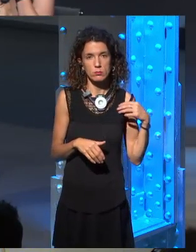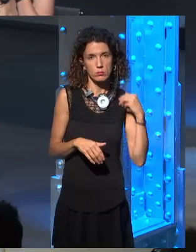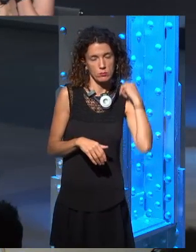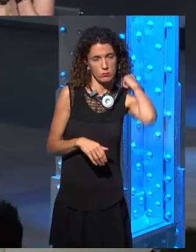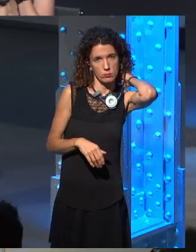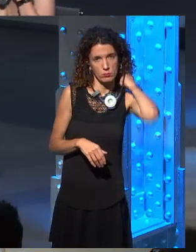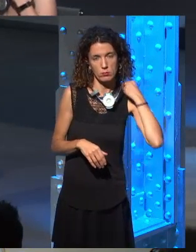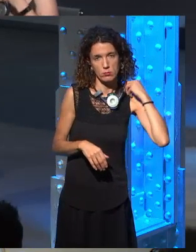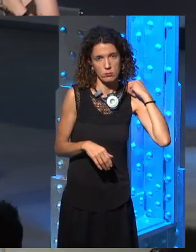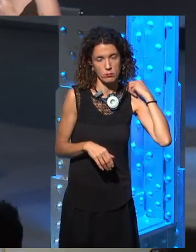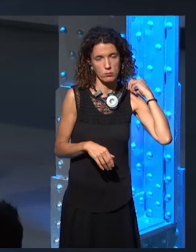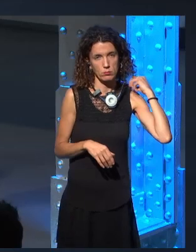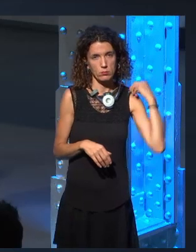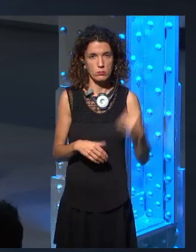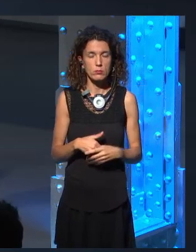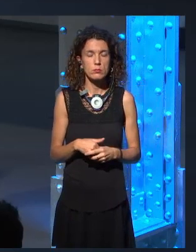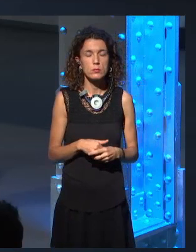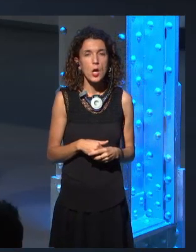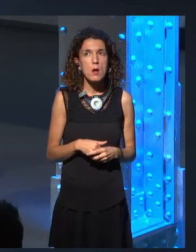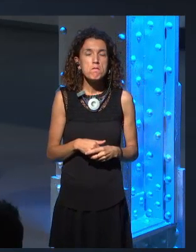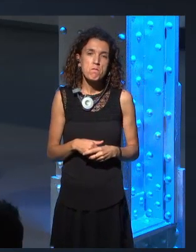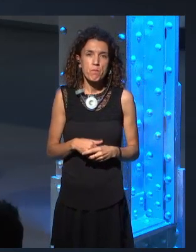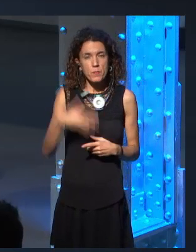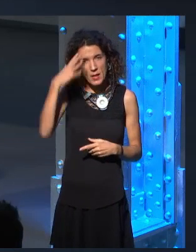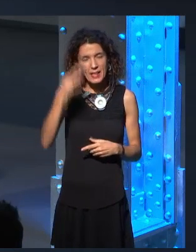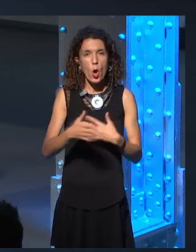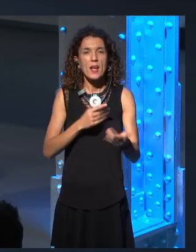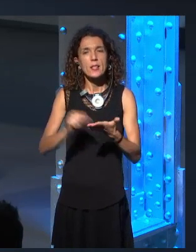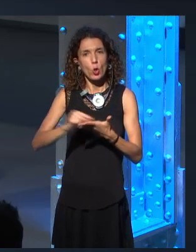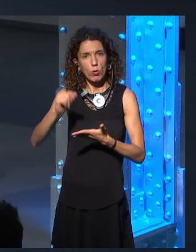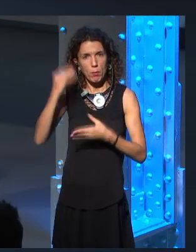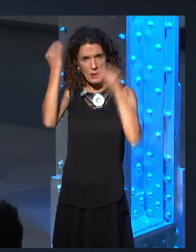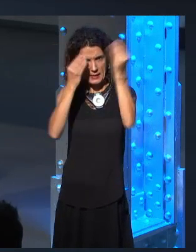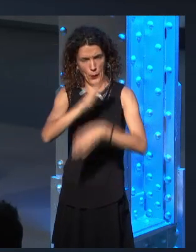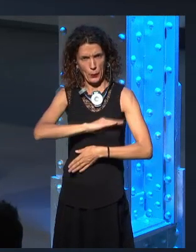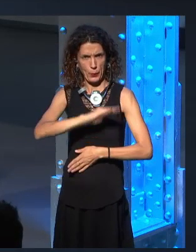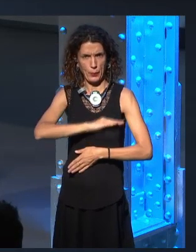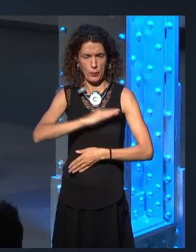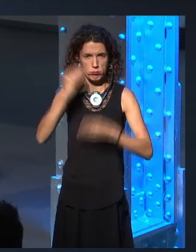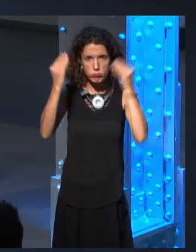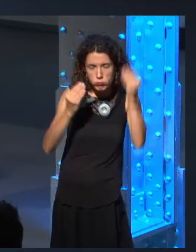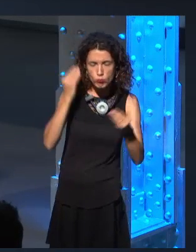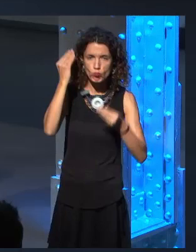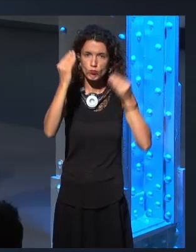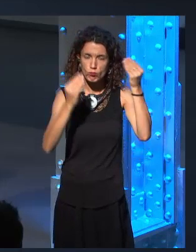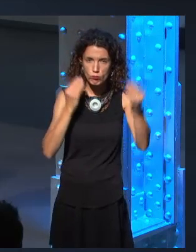I think he's a thoughtful writer. I think he's someone who thinks a lot about what he's doing.